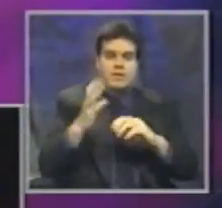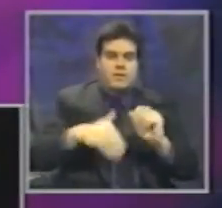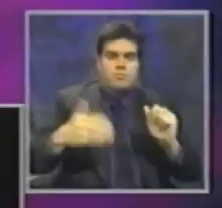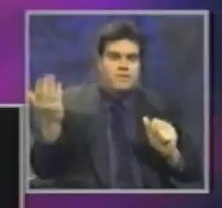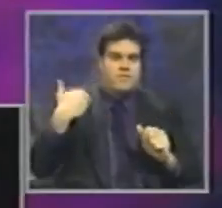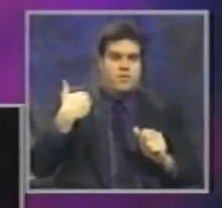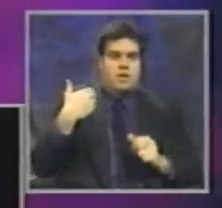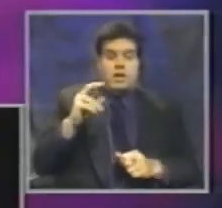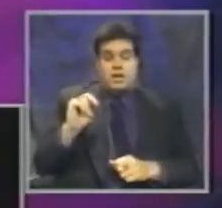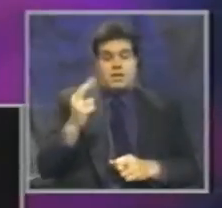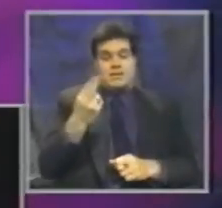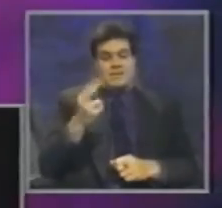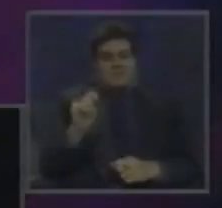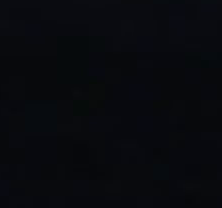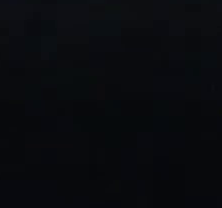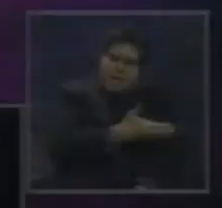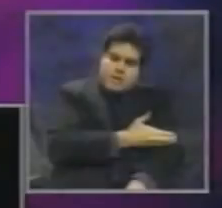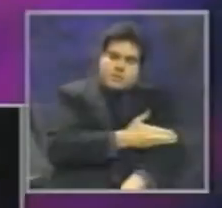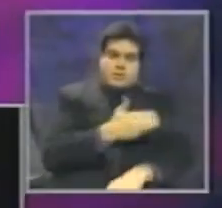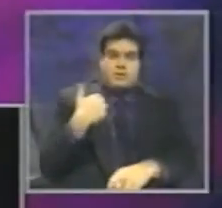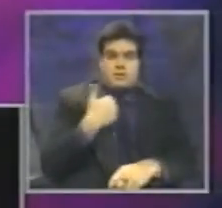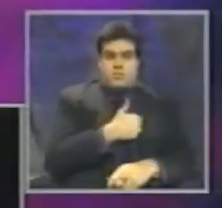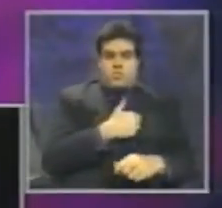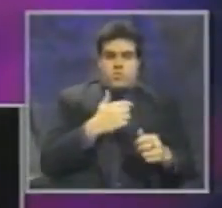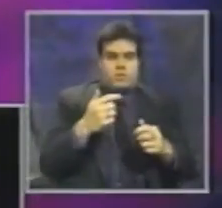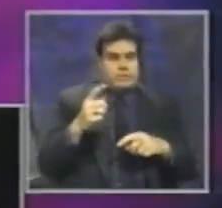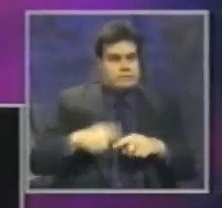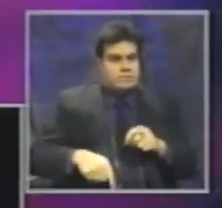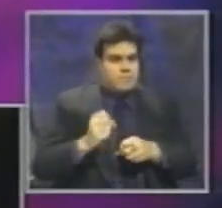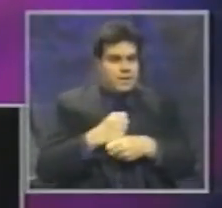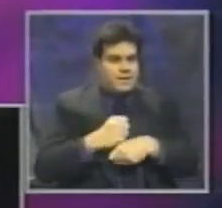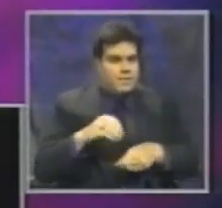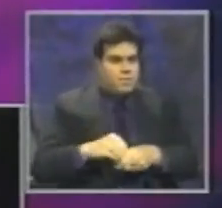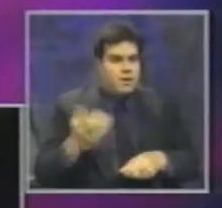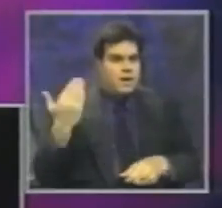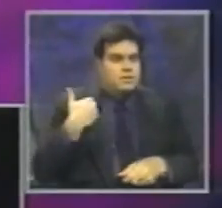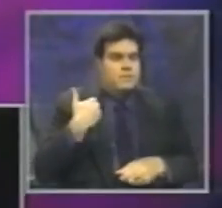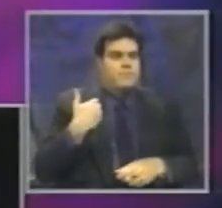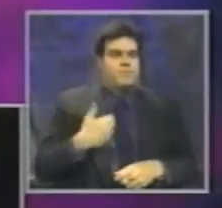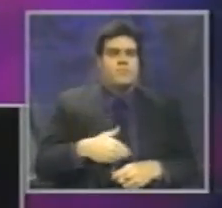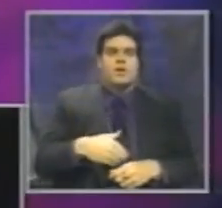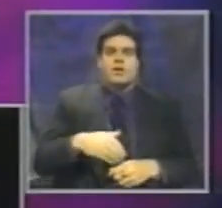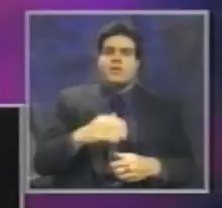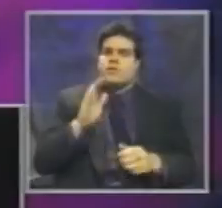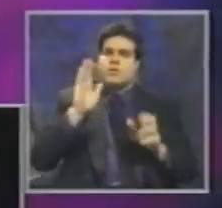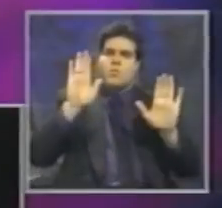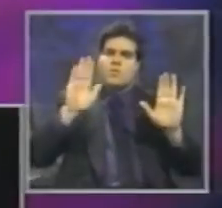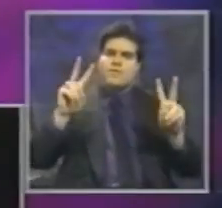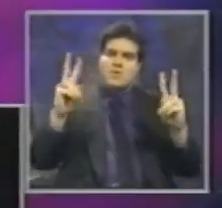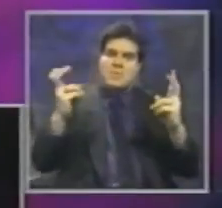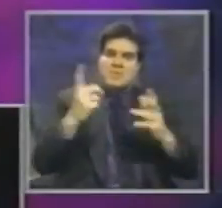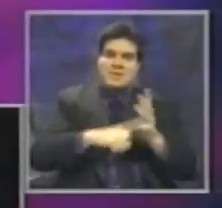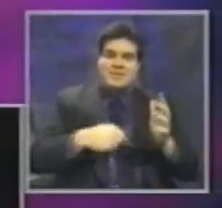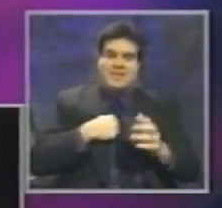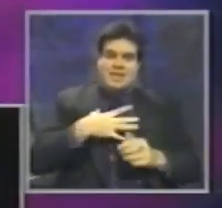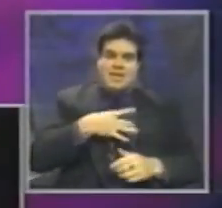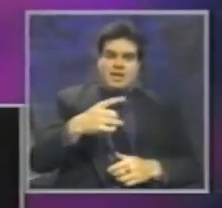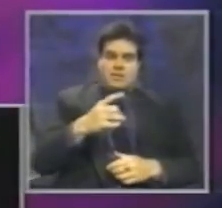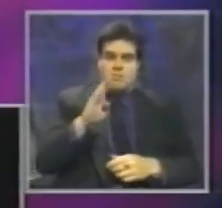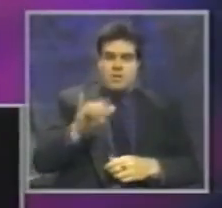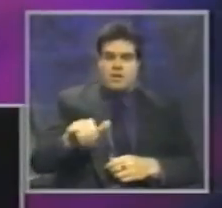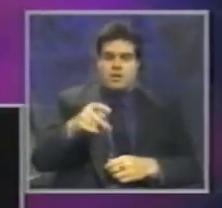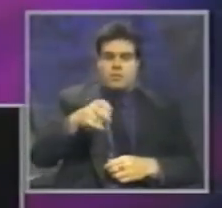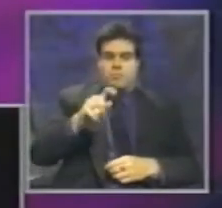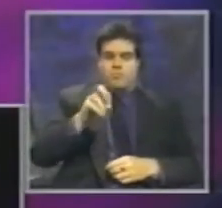is here to work with you. Now, Peter Drucker has a great quote that I like. He says, The best way to